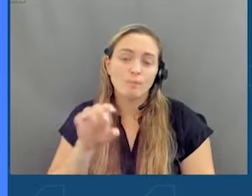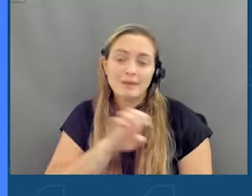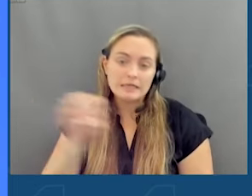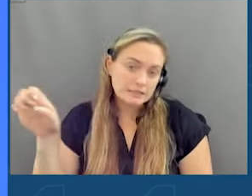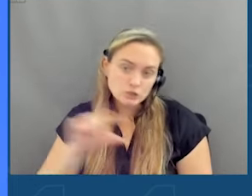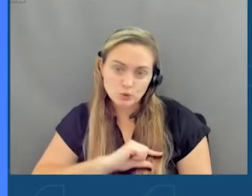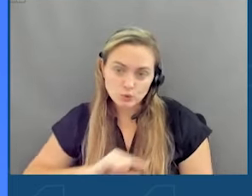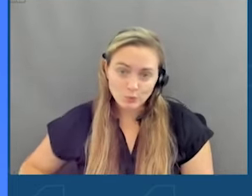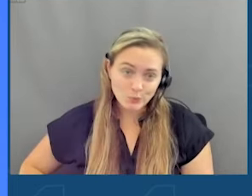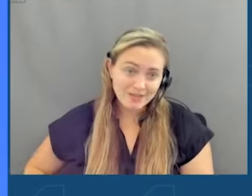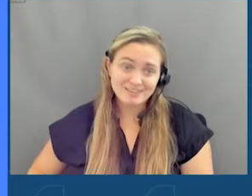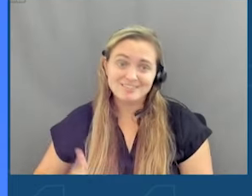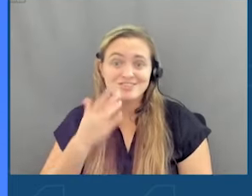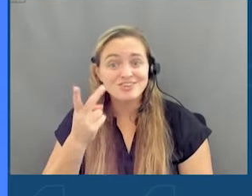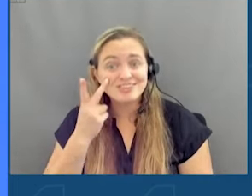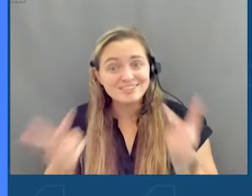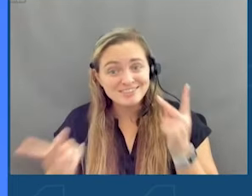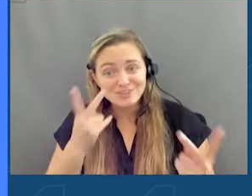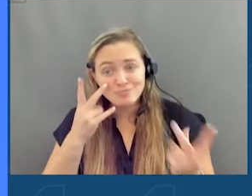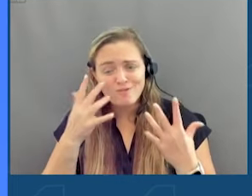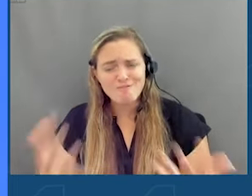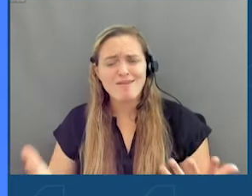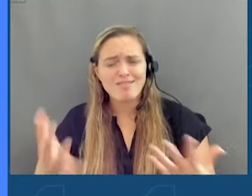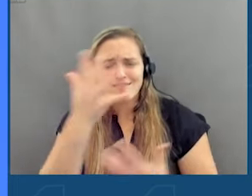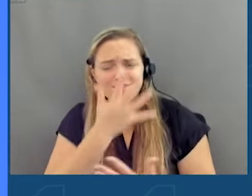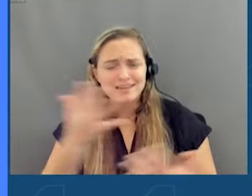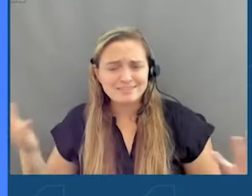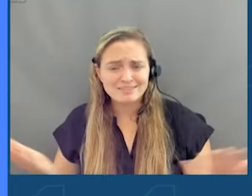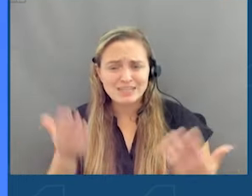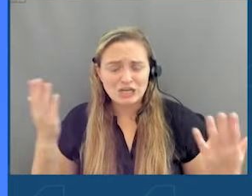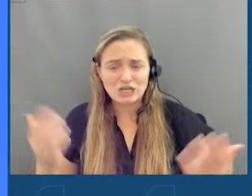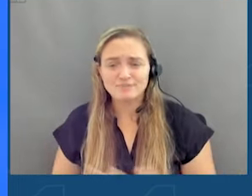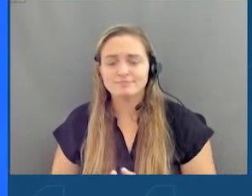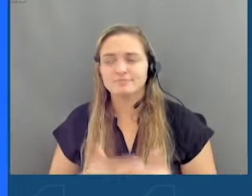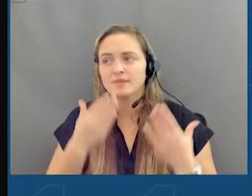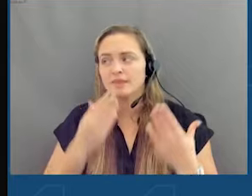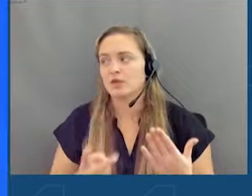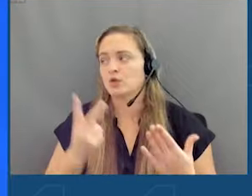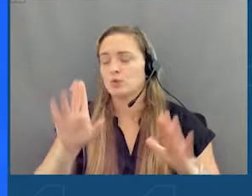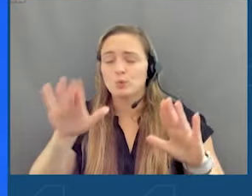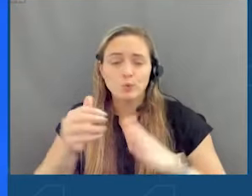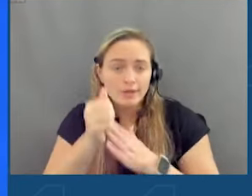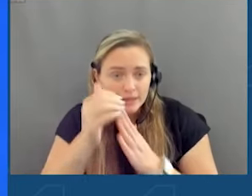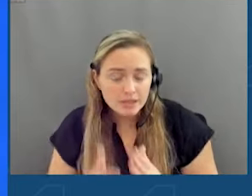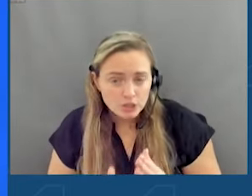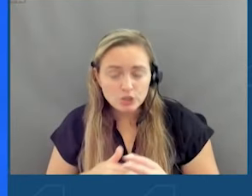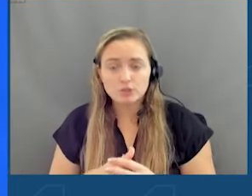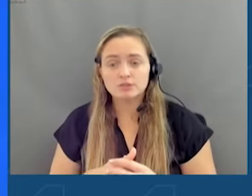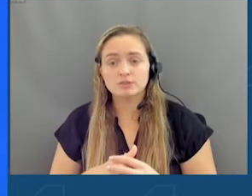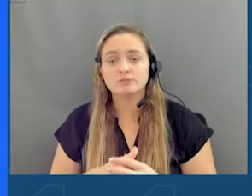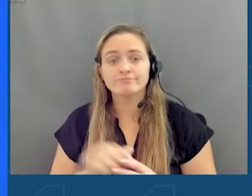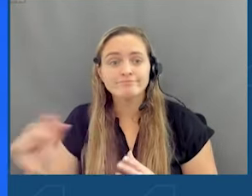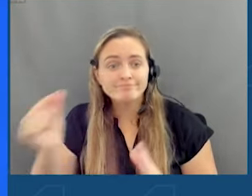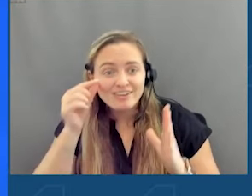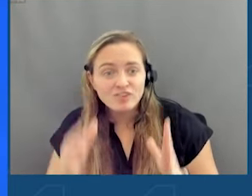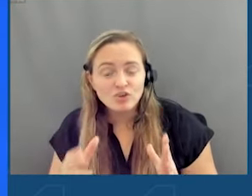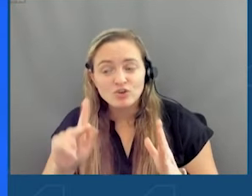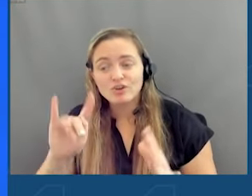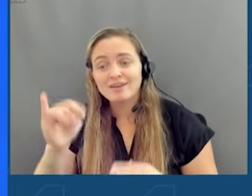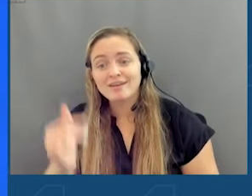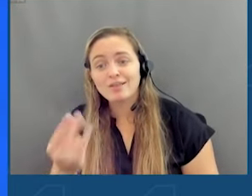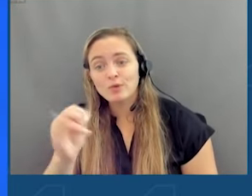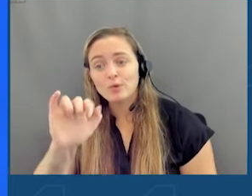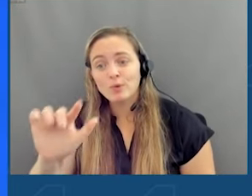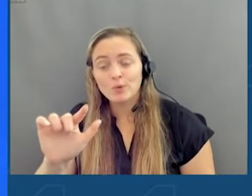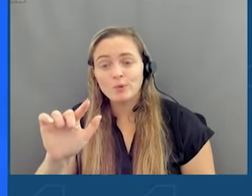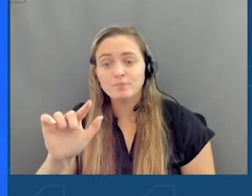Good to see so many friendly faces here. And I want to thank our two great leaders, our governor, Cathy Hochul, and